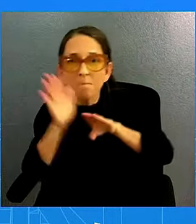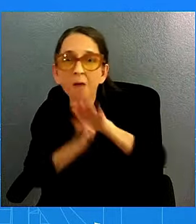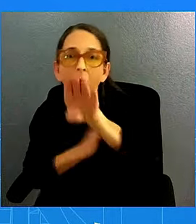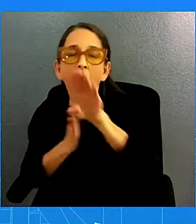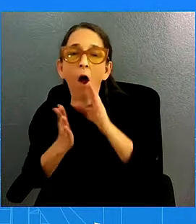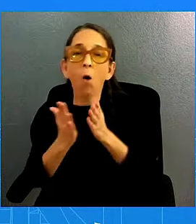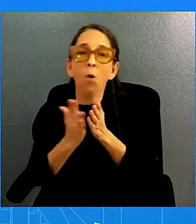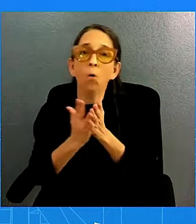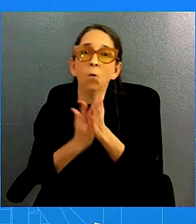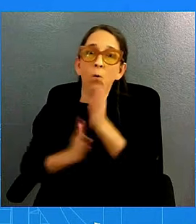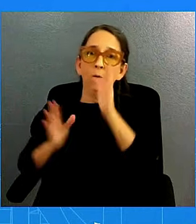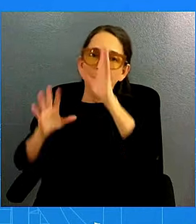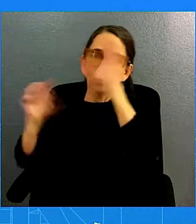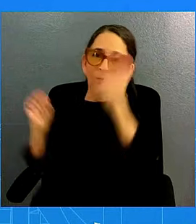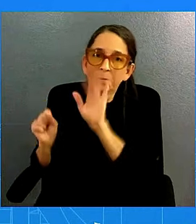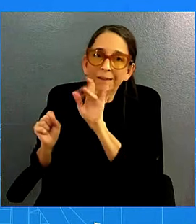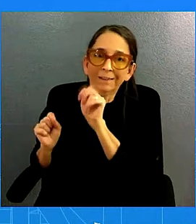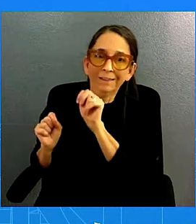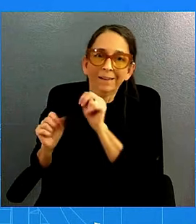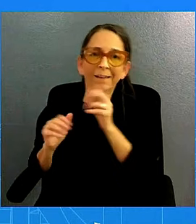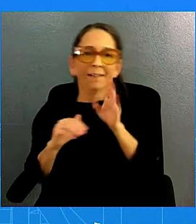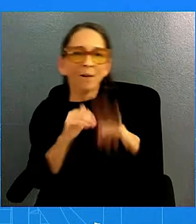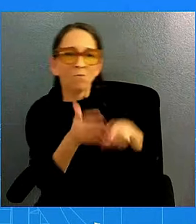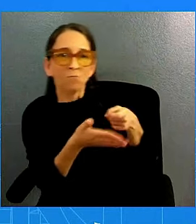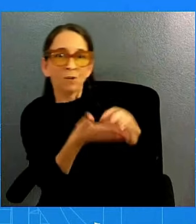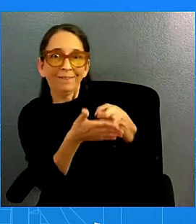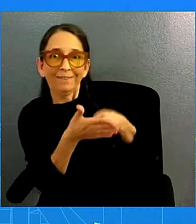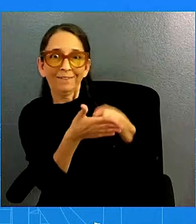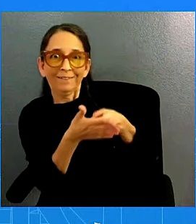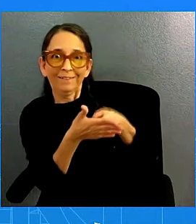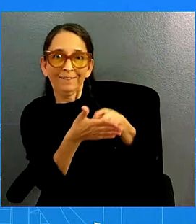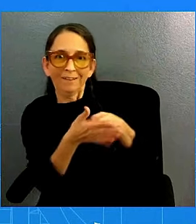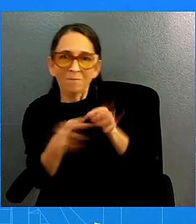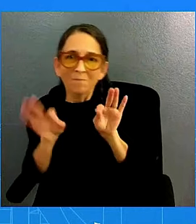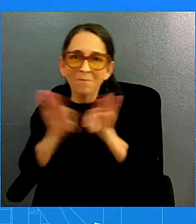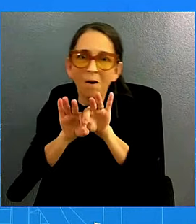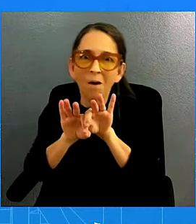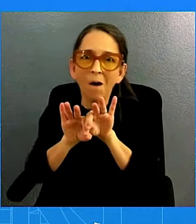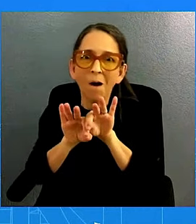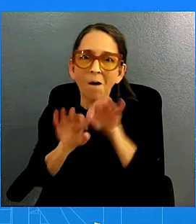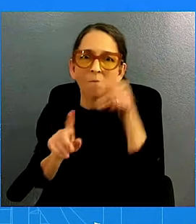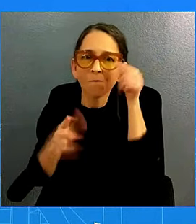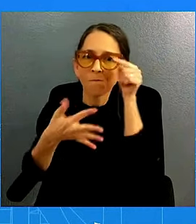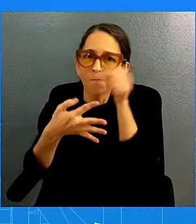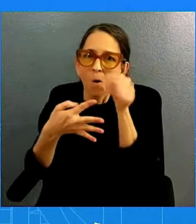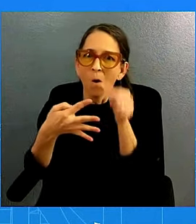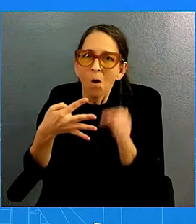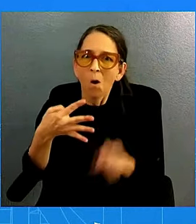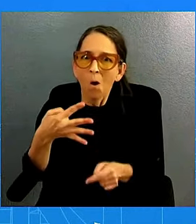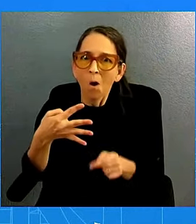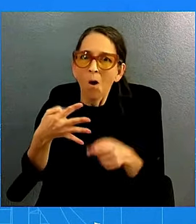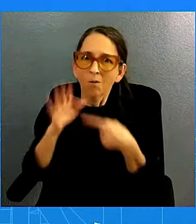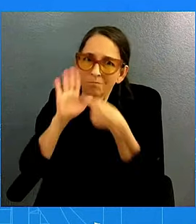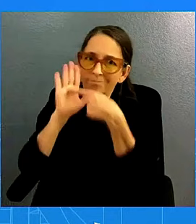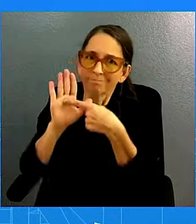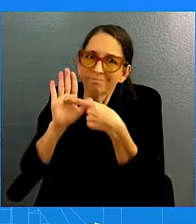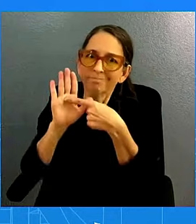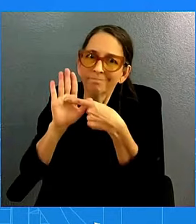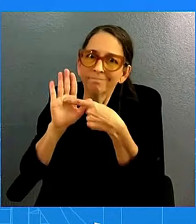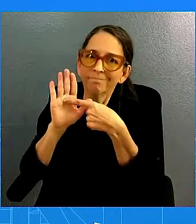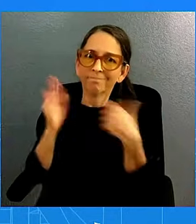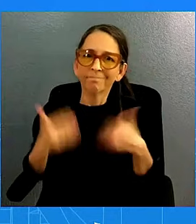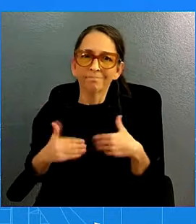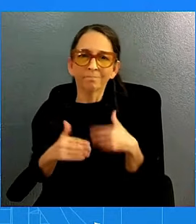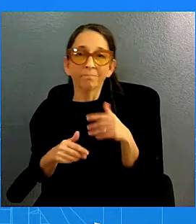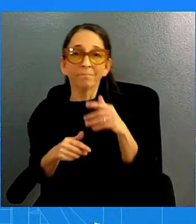important data and points to also lift up as well. But, again, the Fed also spoke for themselves